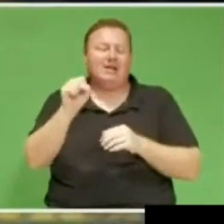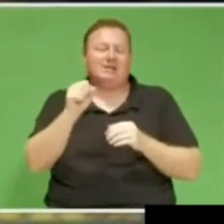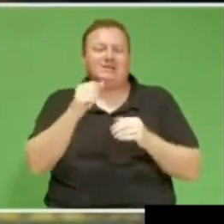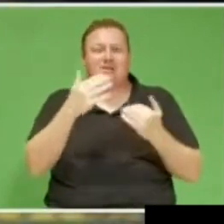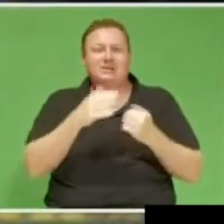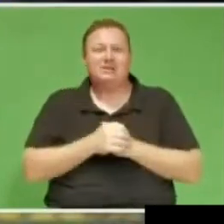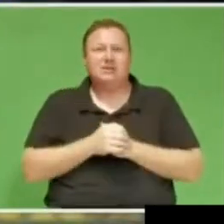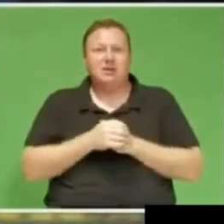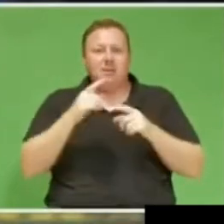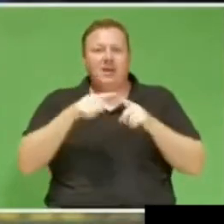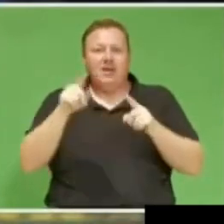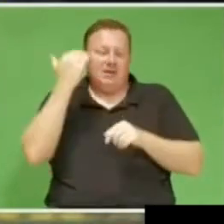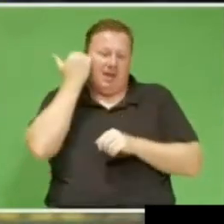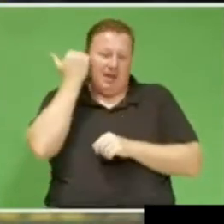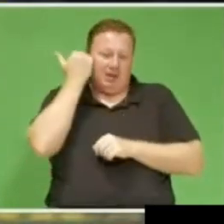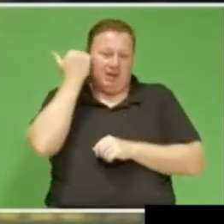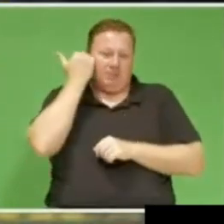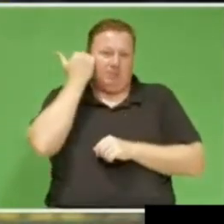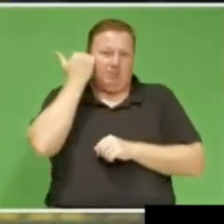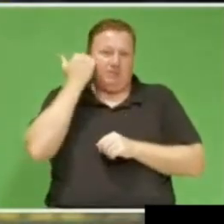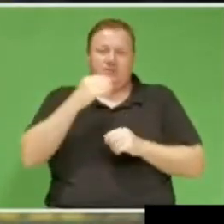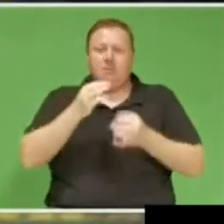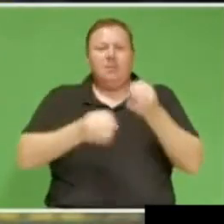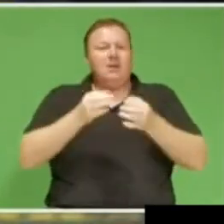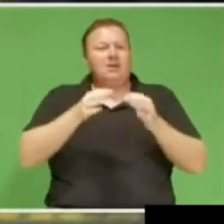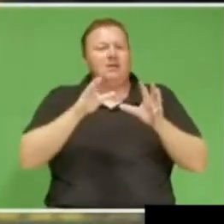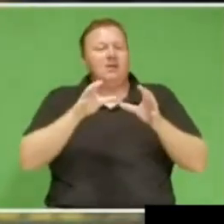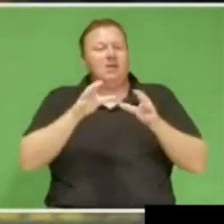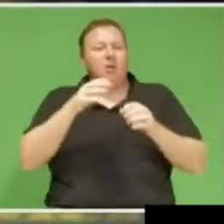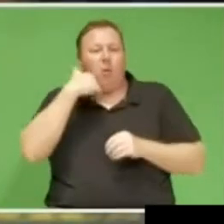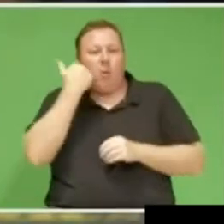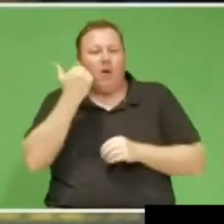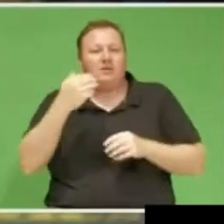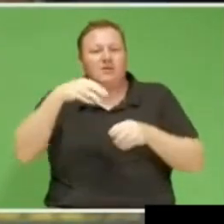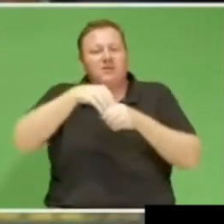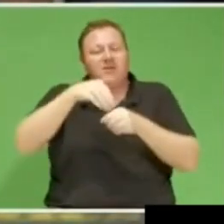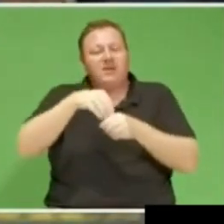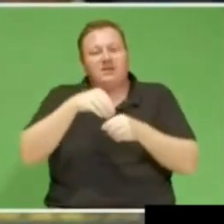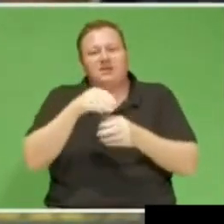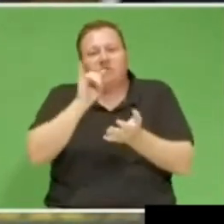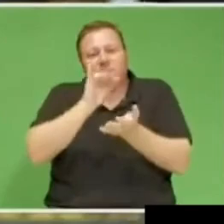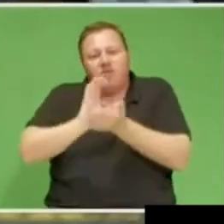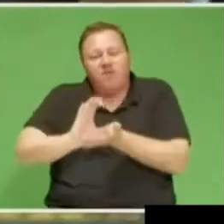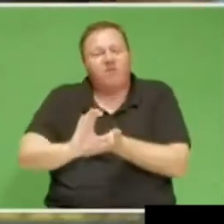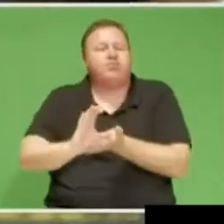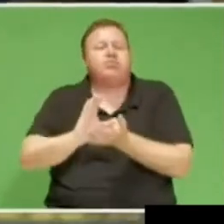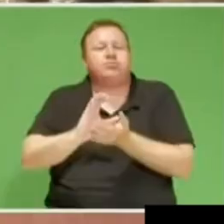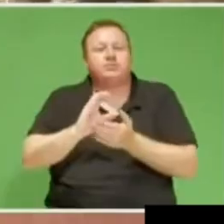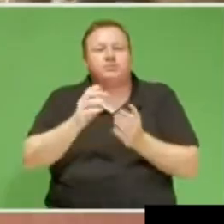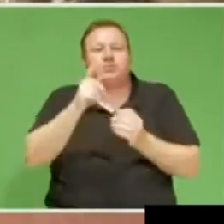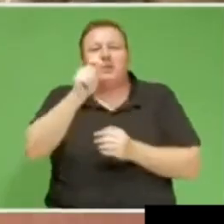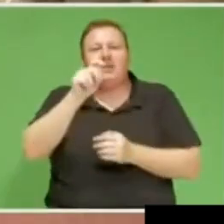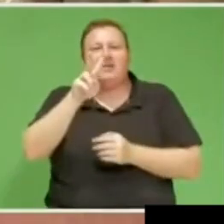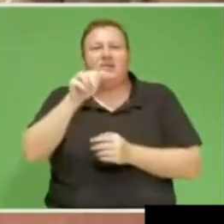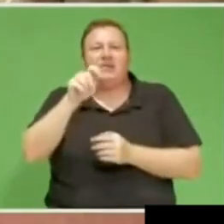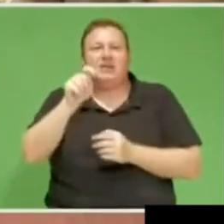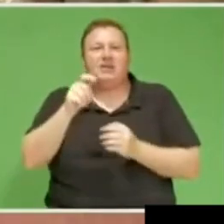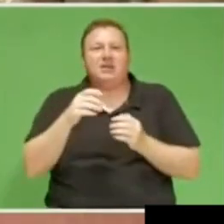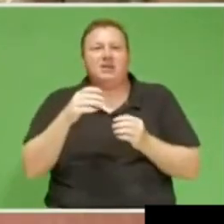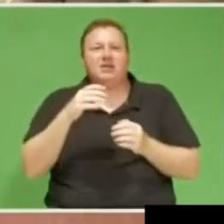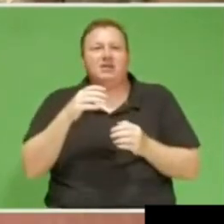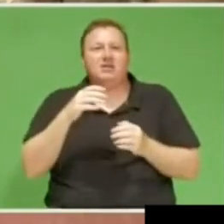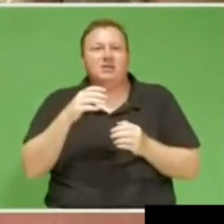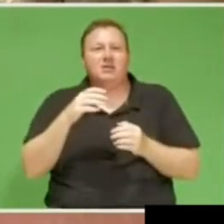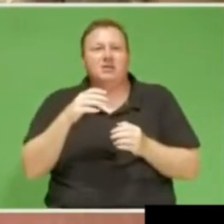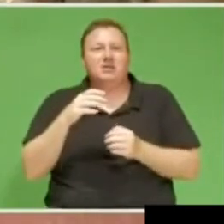your government lags the political political will to invest in our tivet colleges to meet the demand for skills-based employment in our